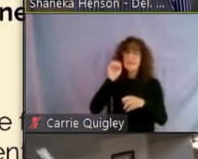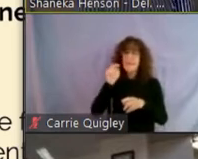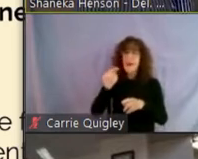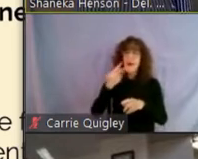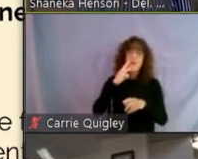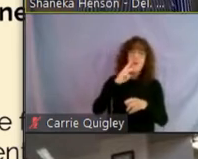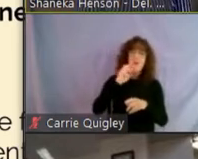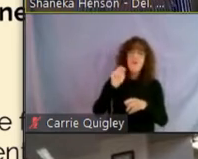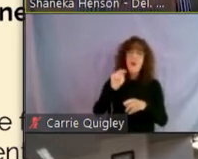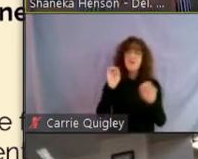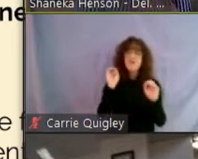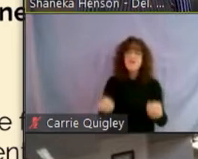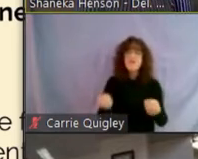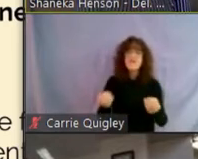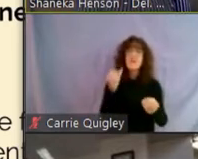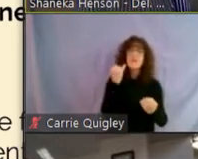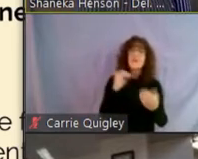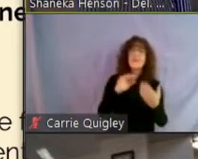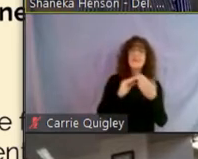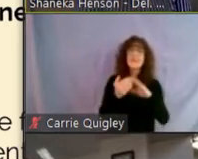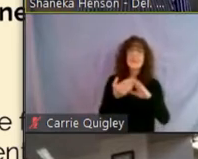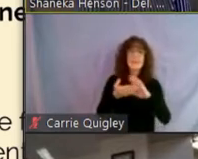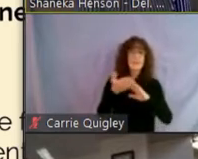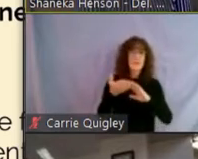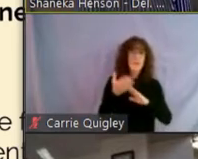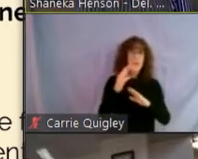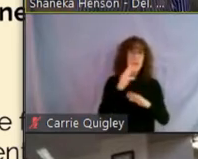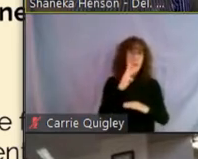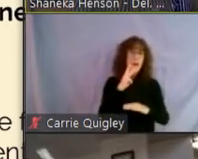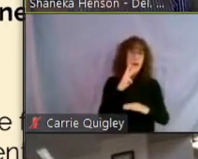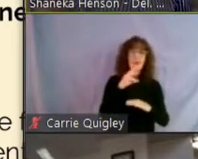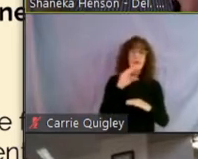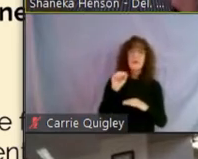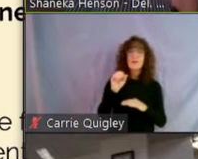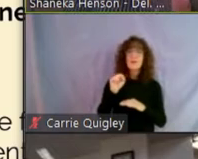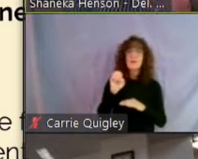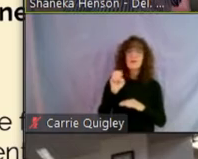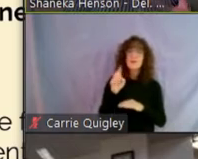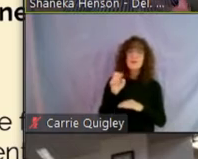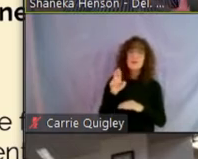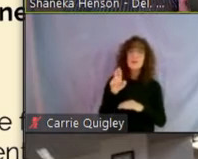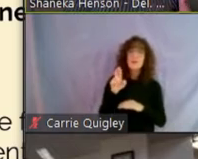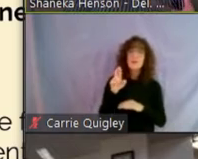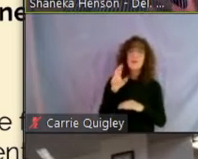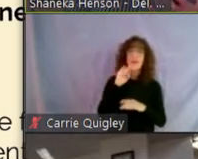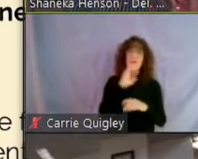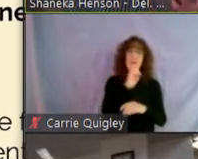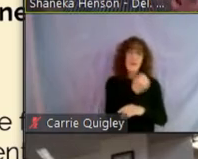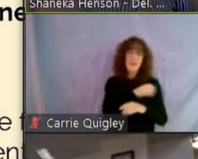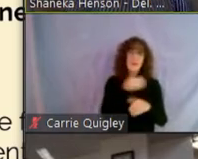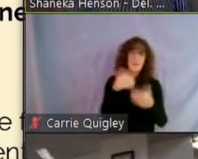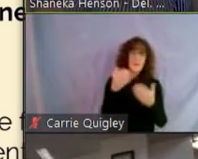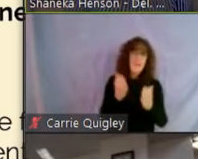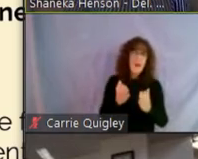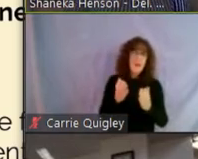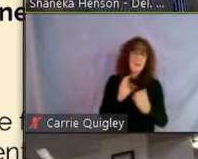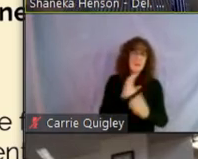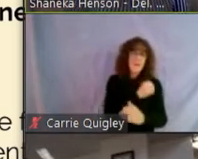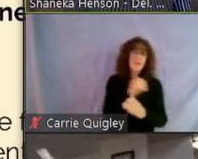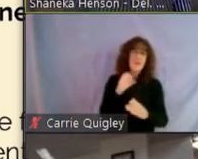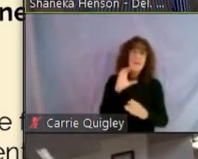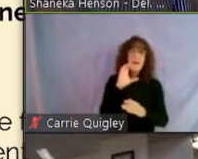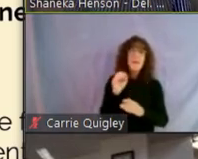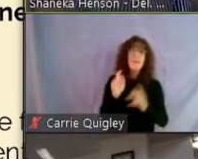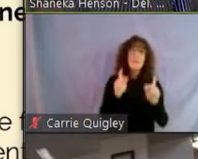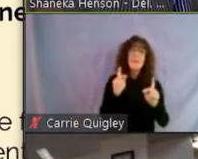things. So if our cities that operate the water and sewer, if our energy providers, if people can one,